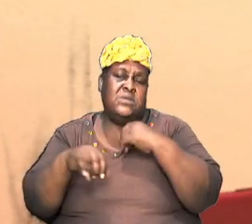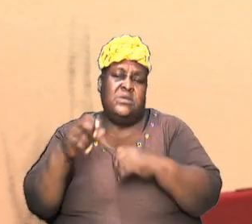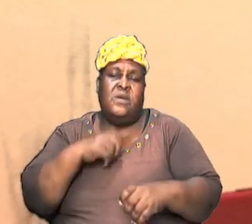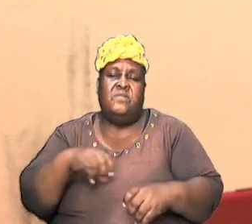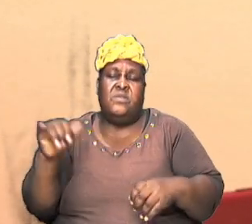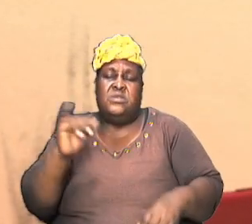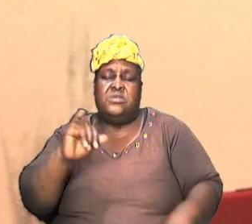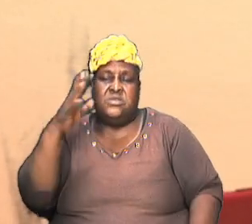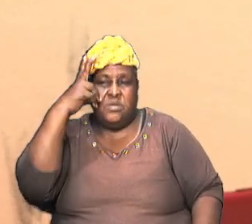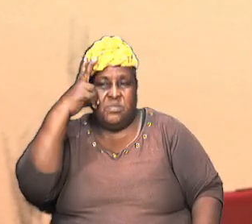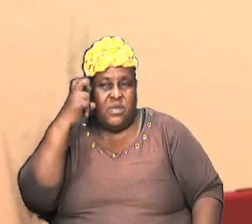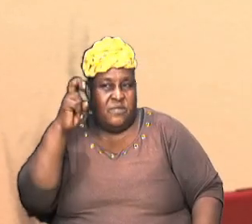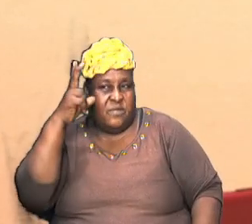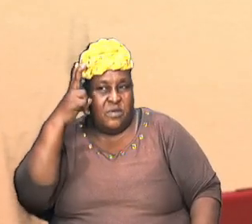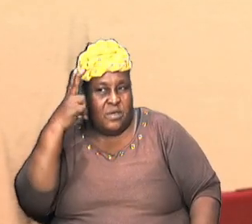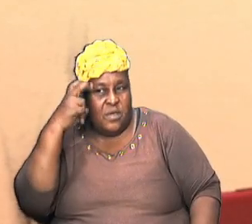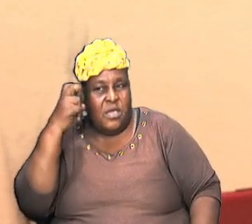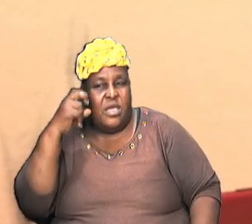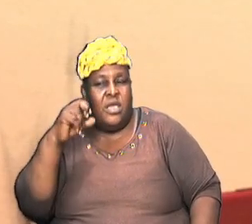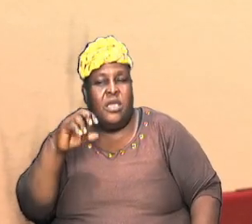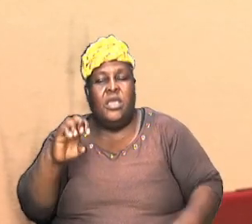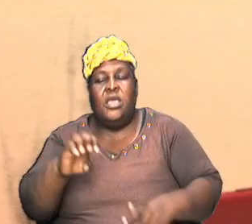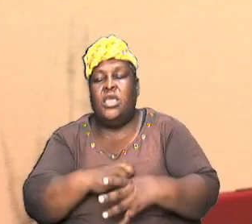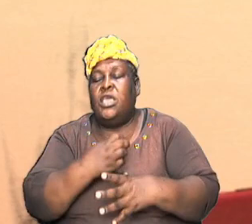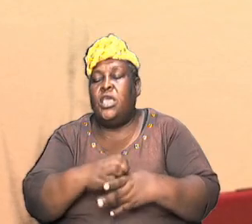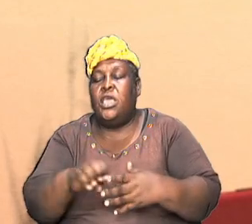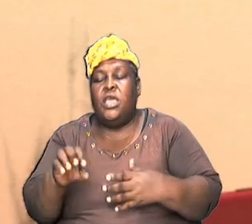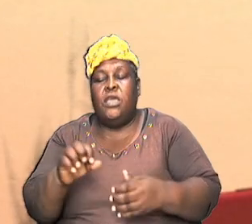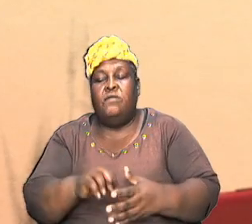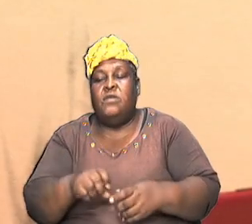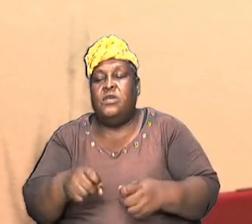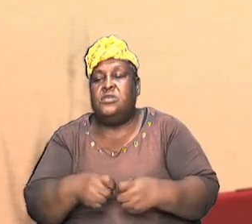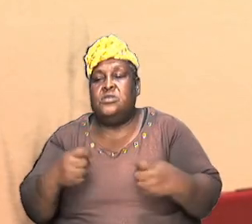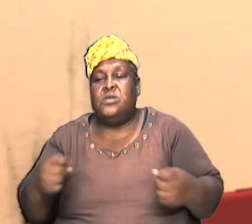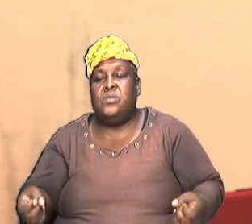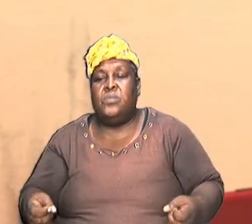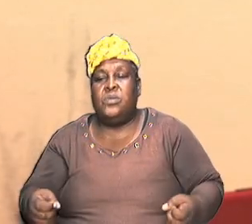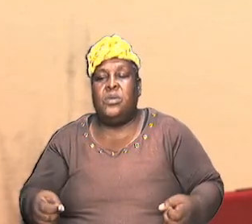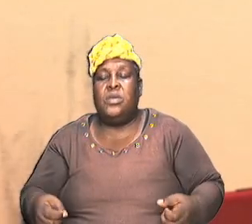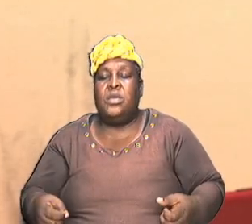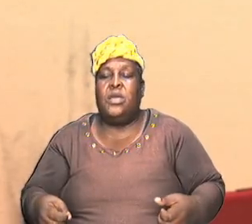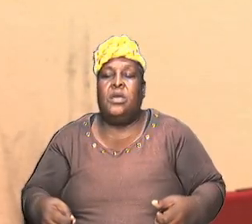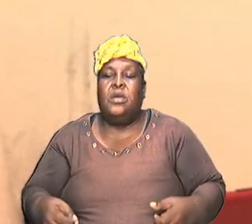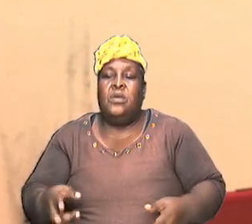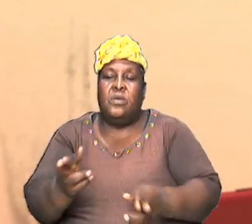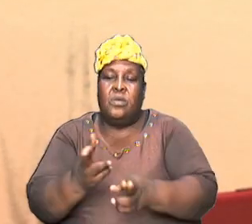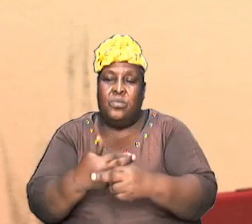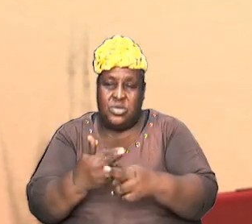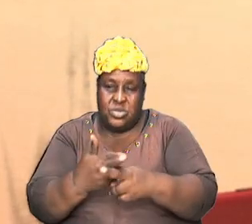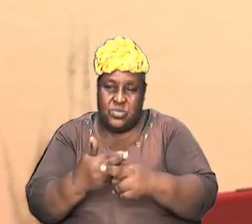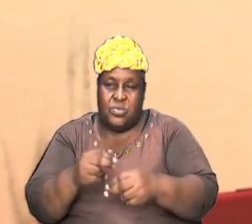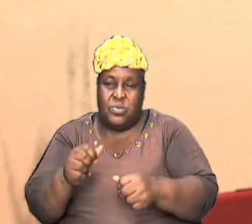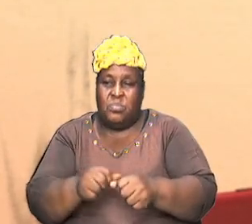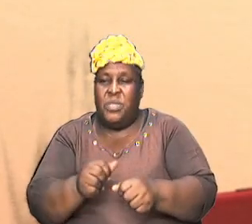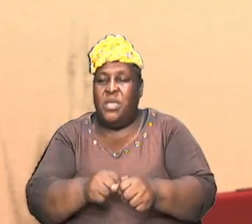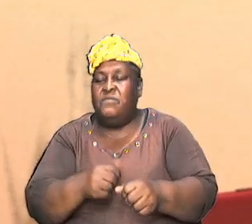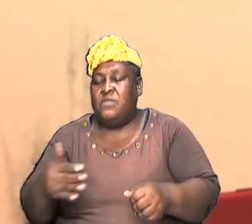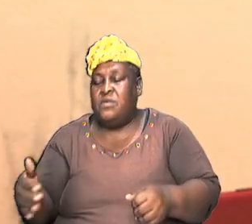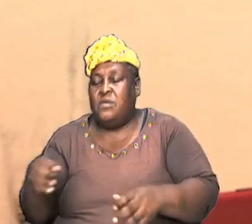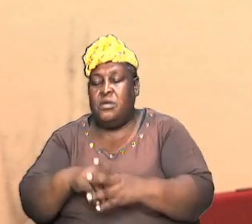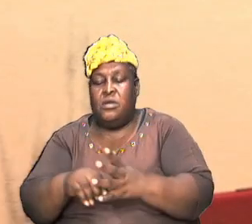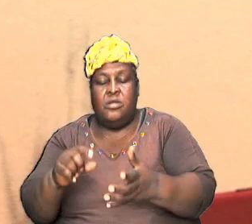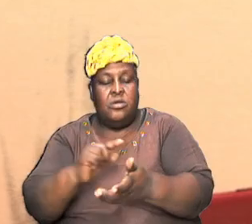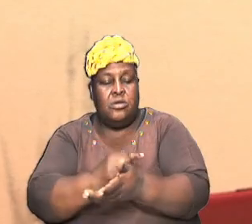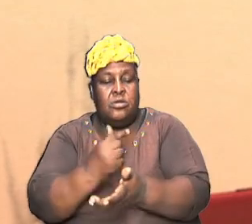even if we fall we can get up again yes every episode in Genesis everything